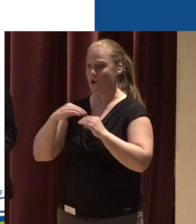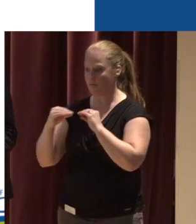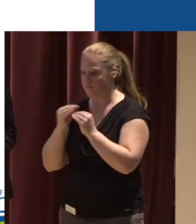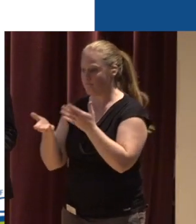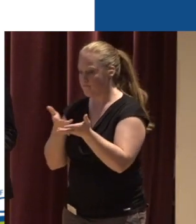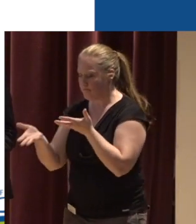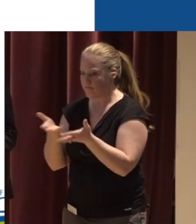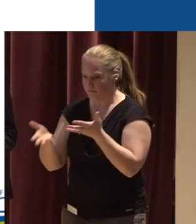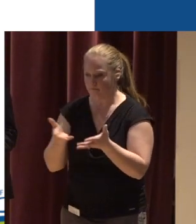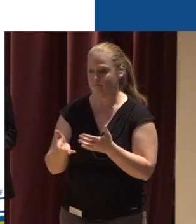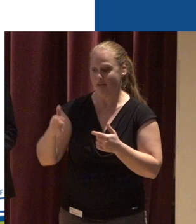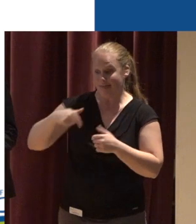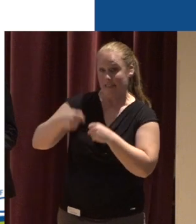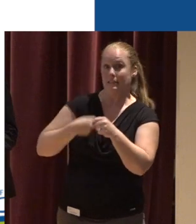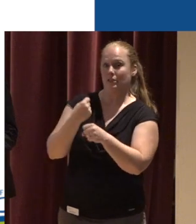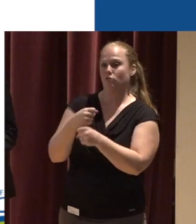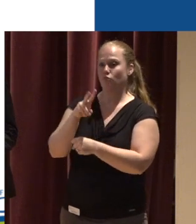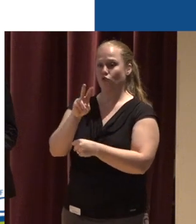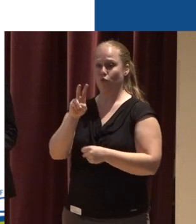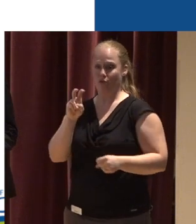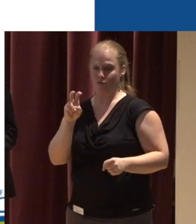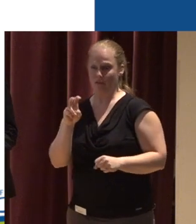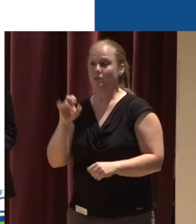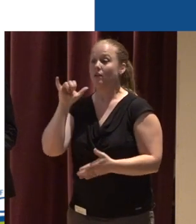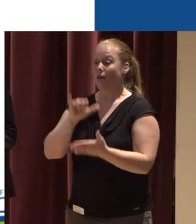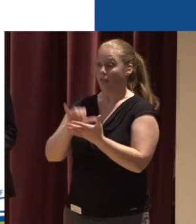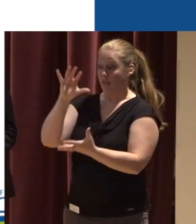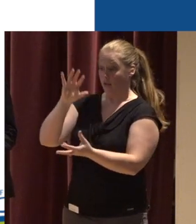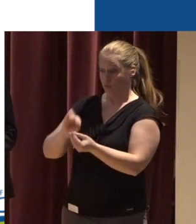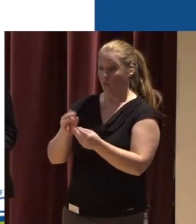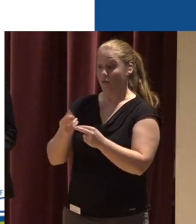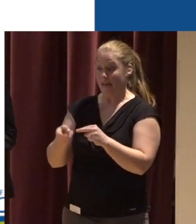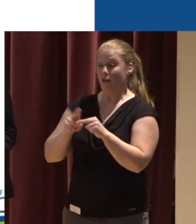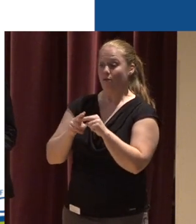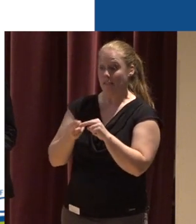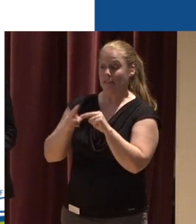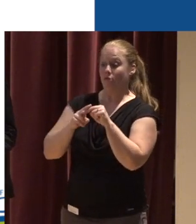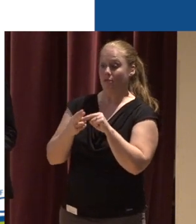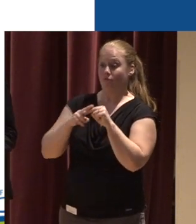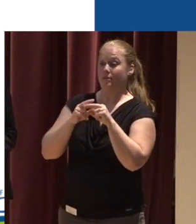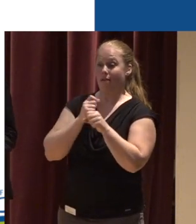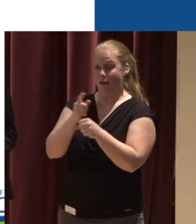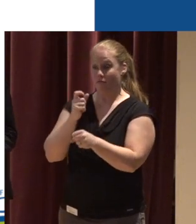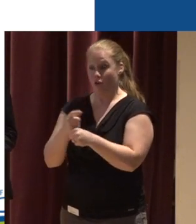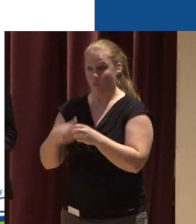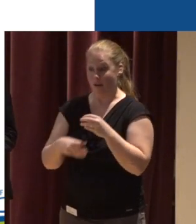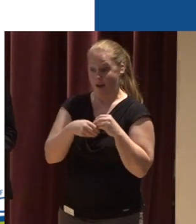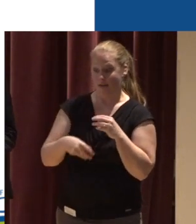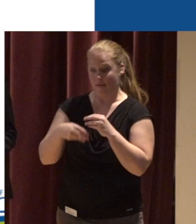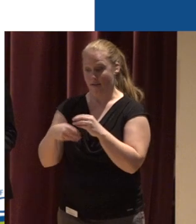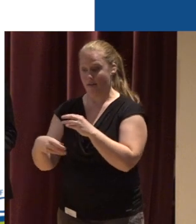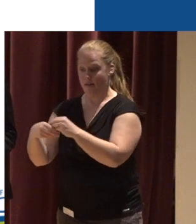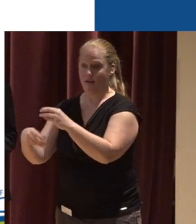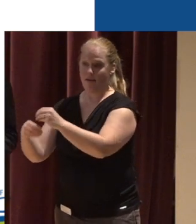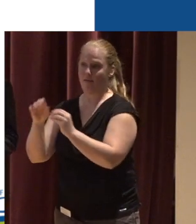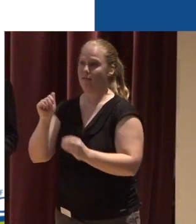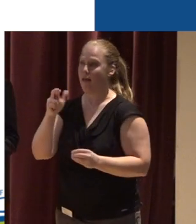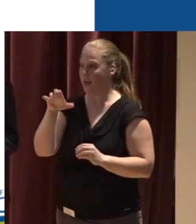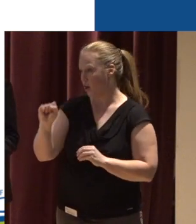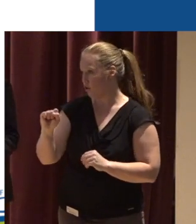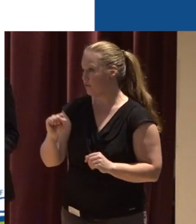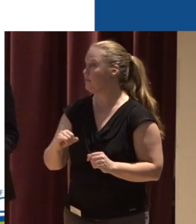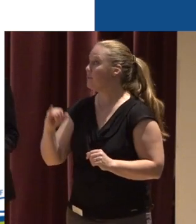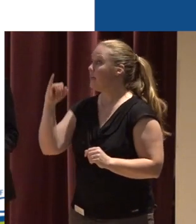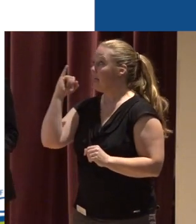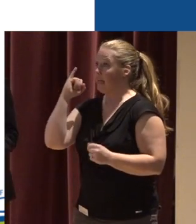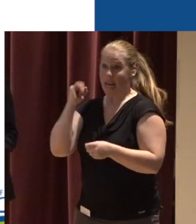this year Now, that total does increase every year And so, we are adding acreage If you